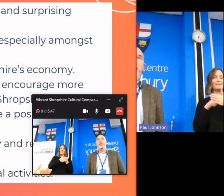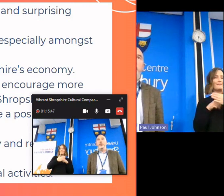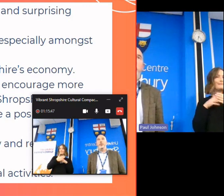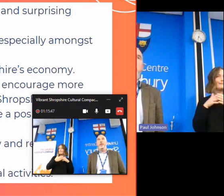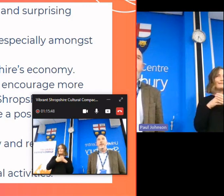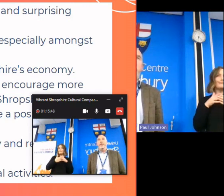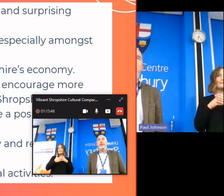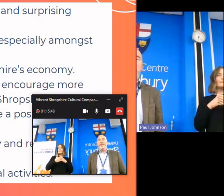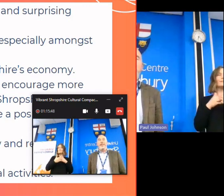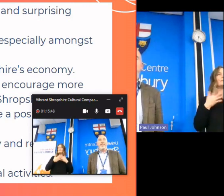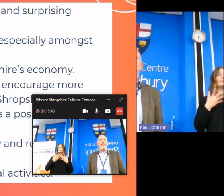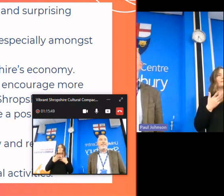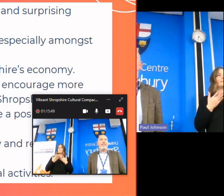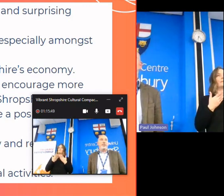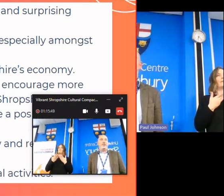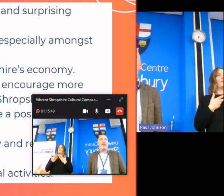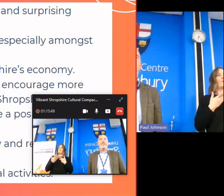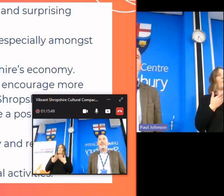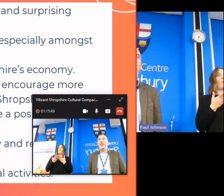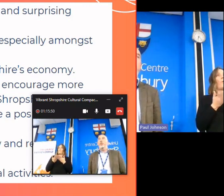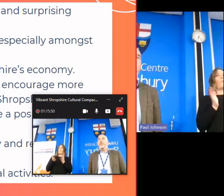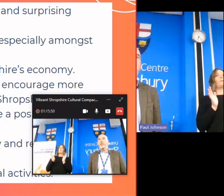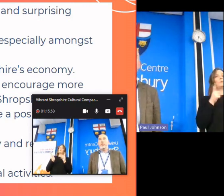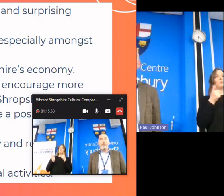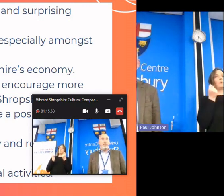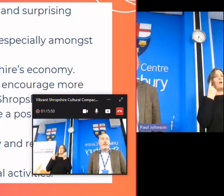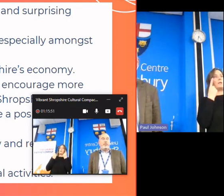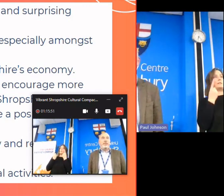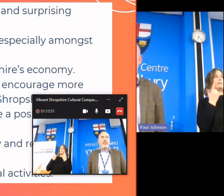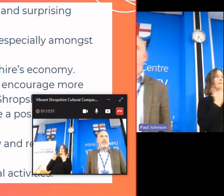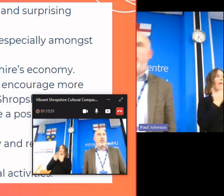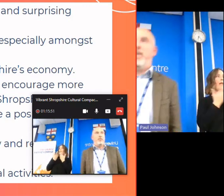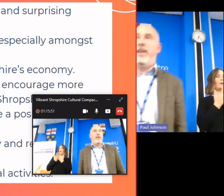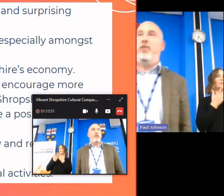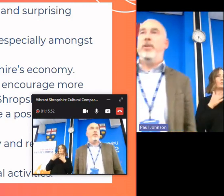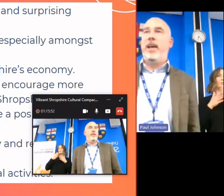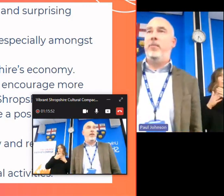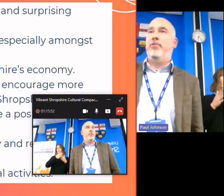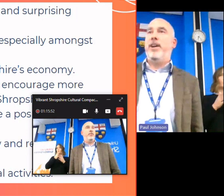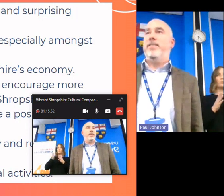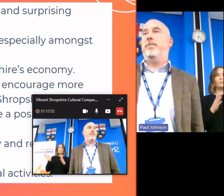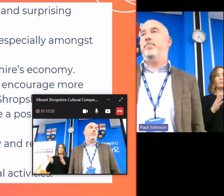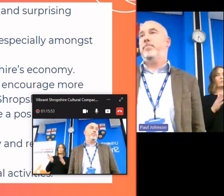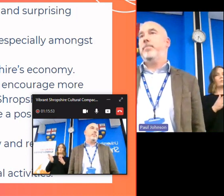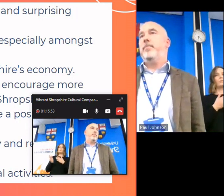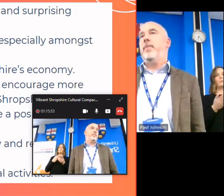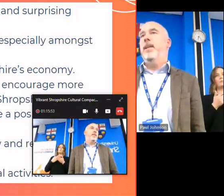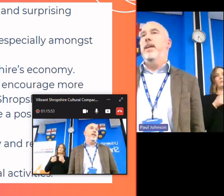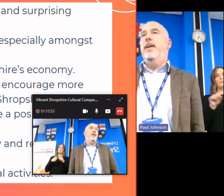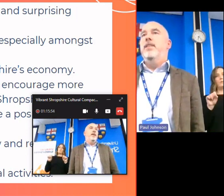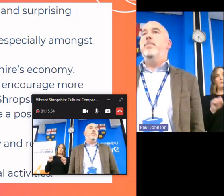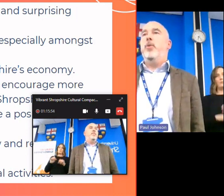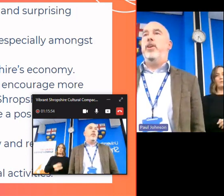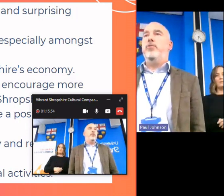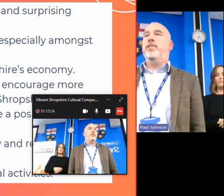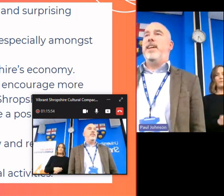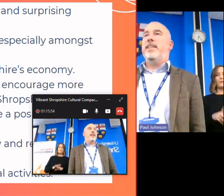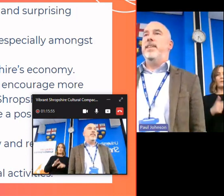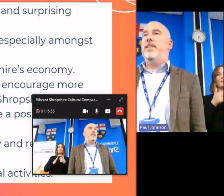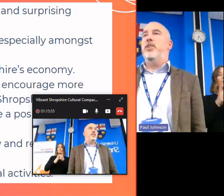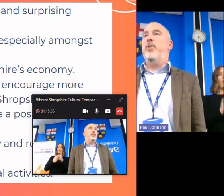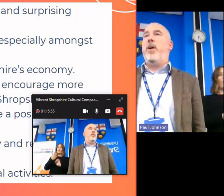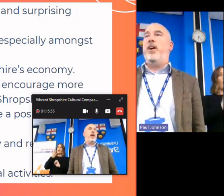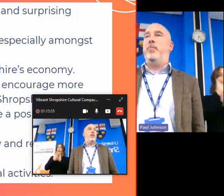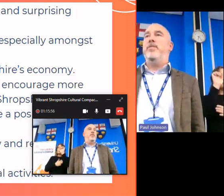are open to uh to addressing all of them and what you know the ones that you think you can help address support the